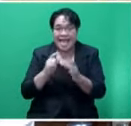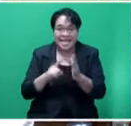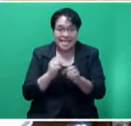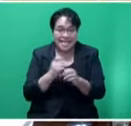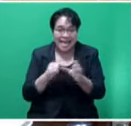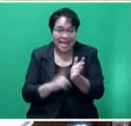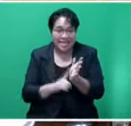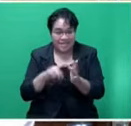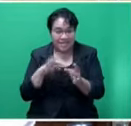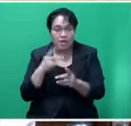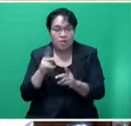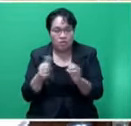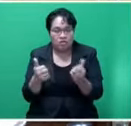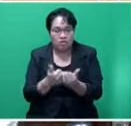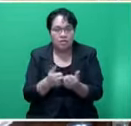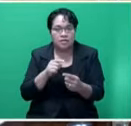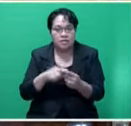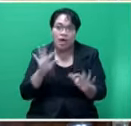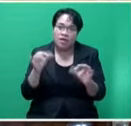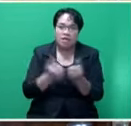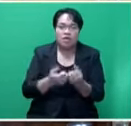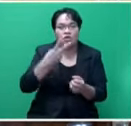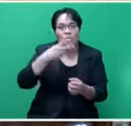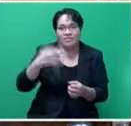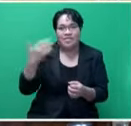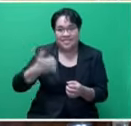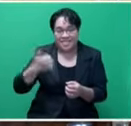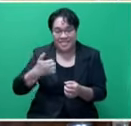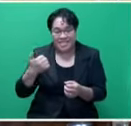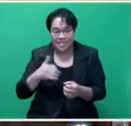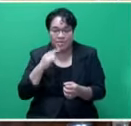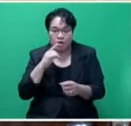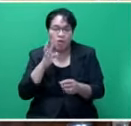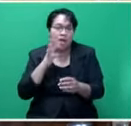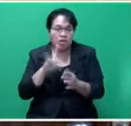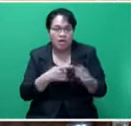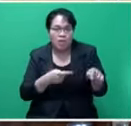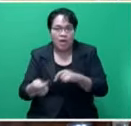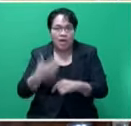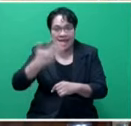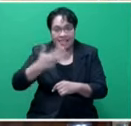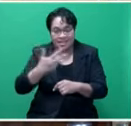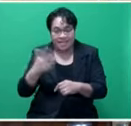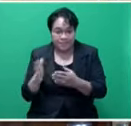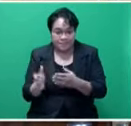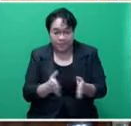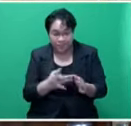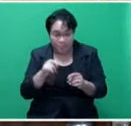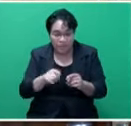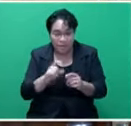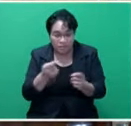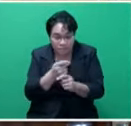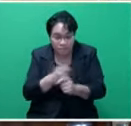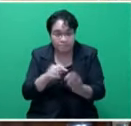which is agreed upon on 15 January 2016 and entered into force on 1 January 2019, with the exception of the changes to Article